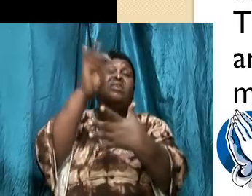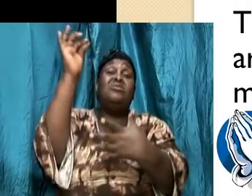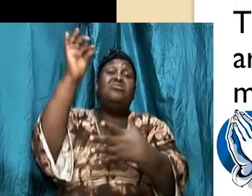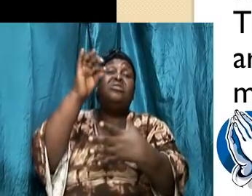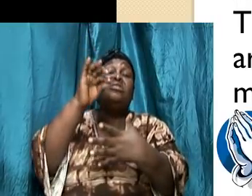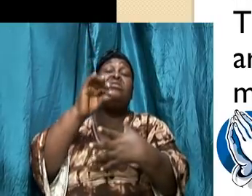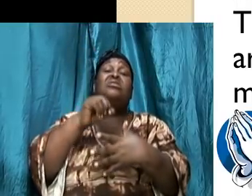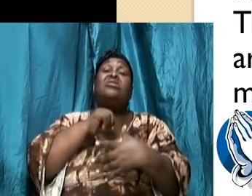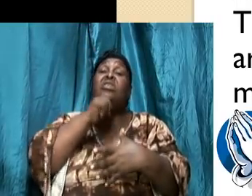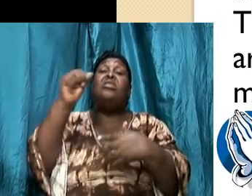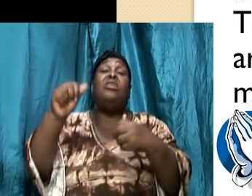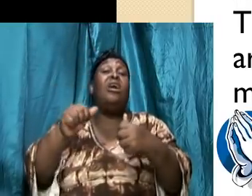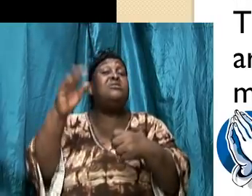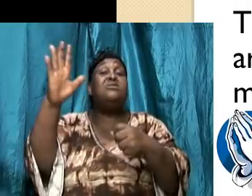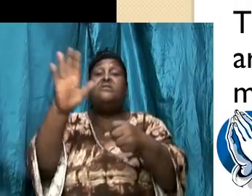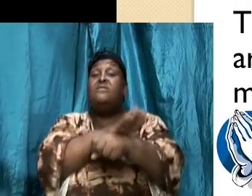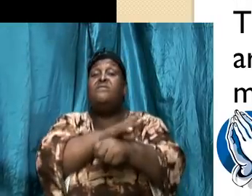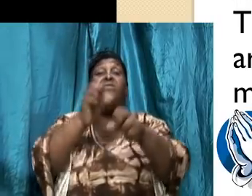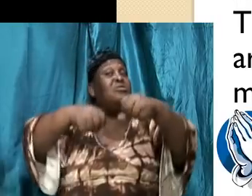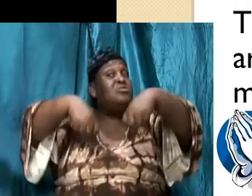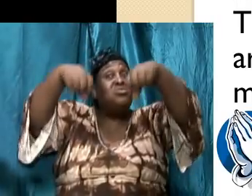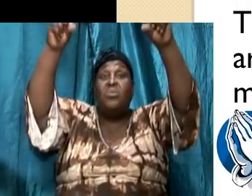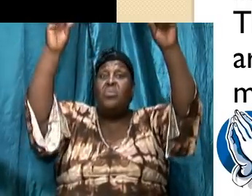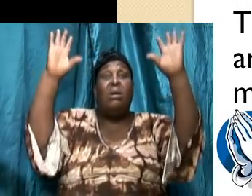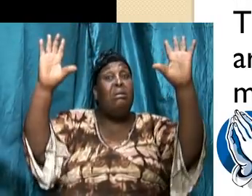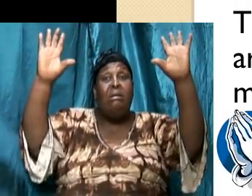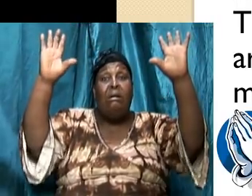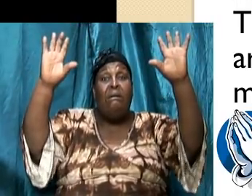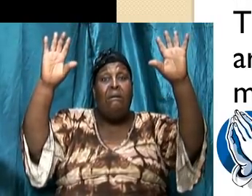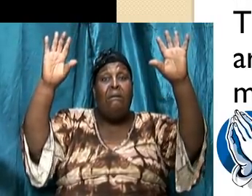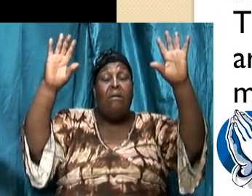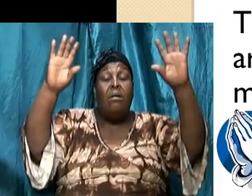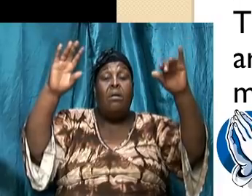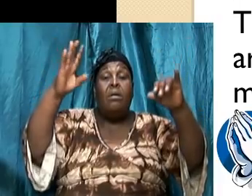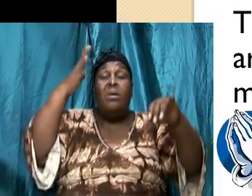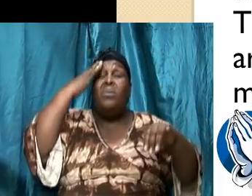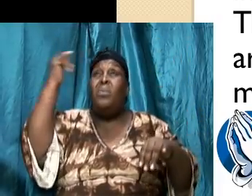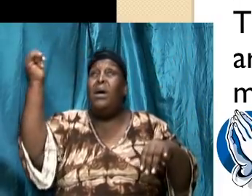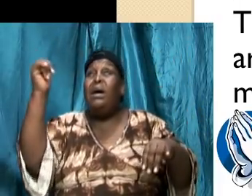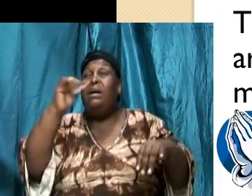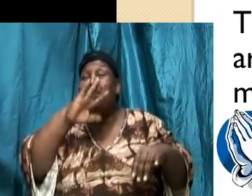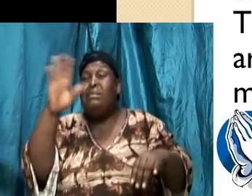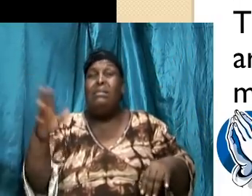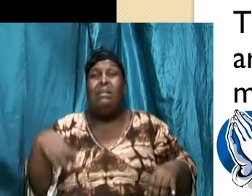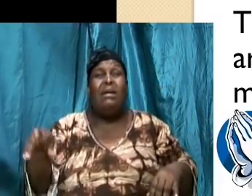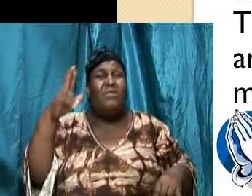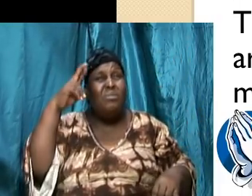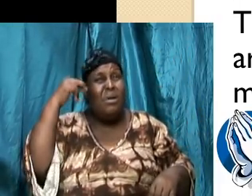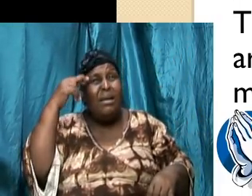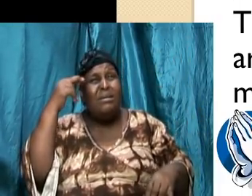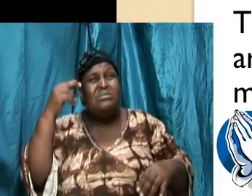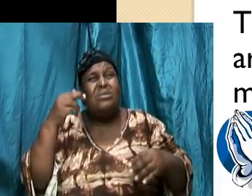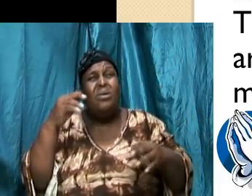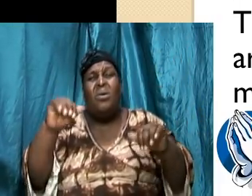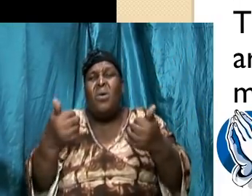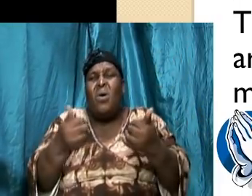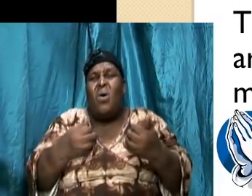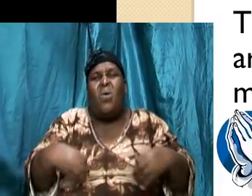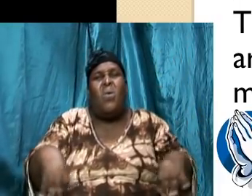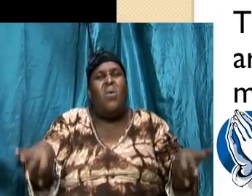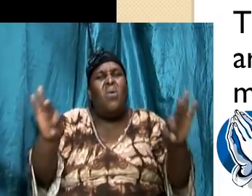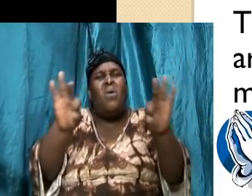surrendered why because we didn't realize how valuable and how